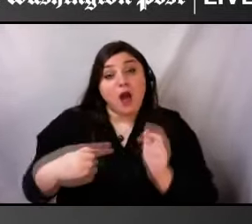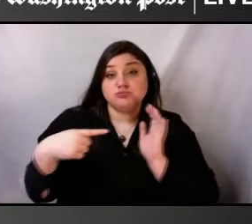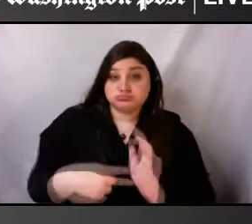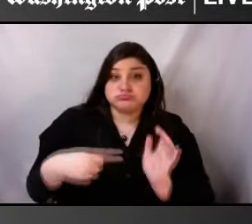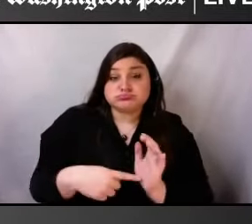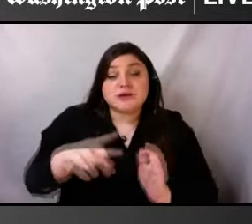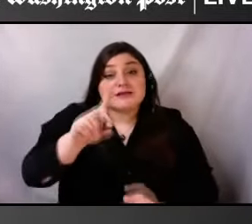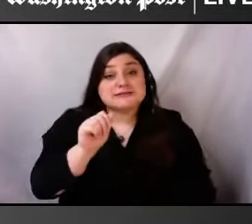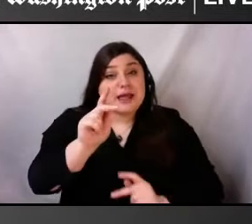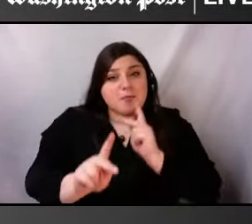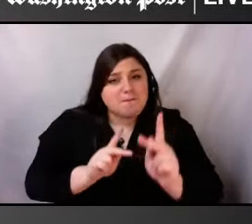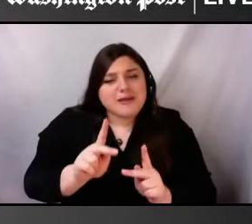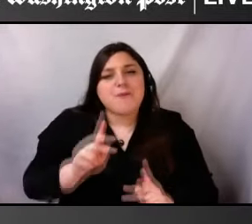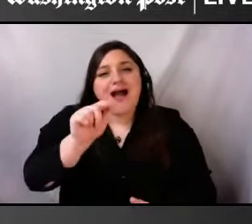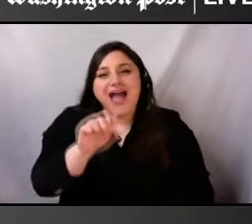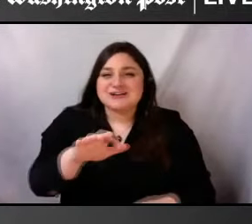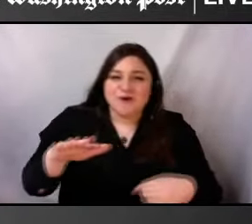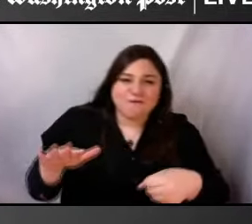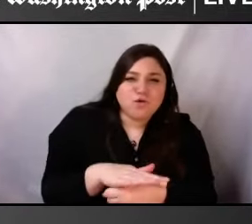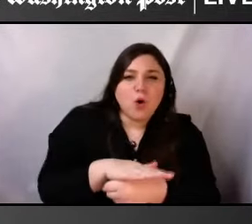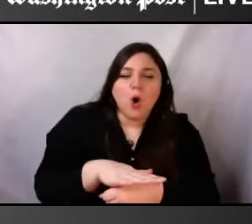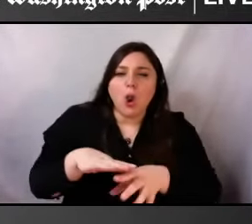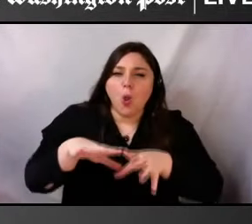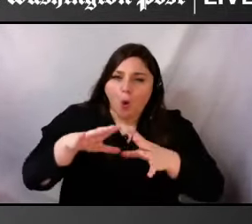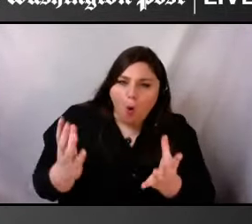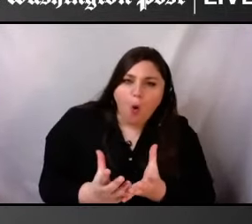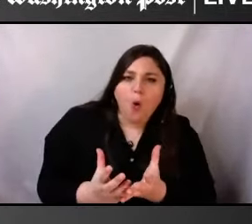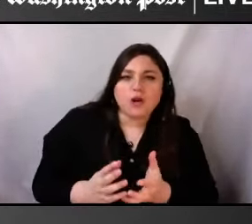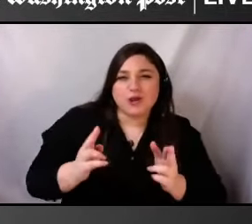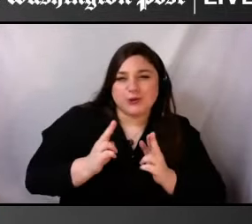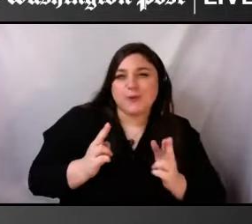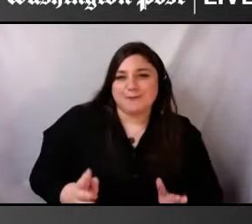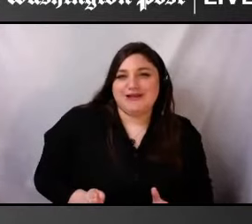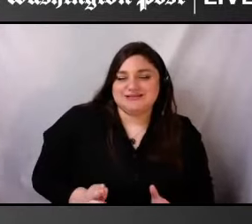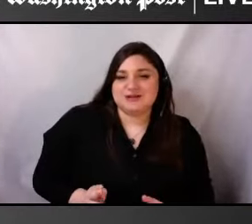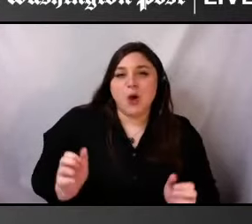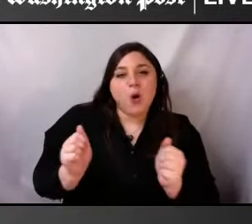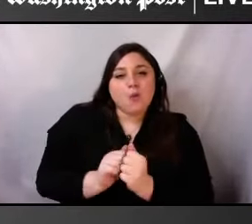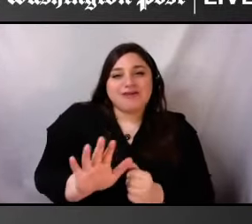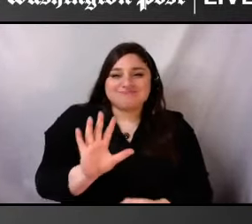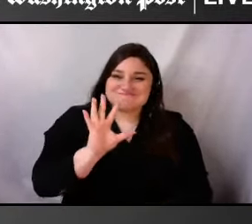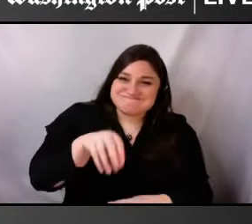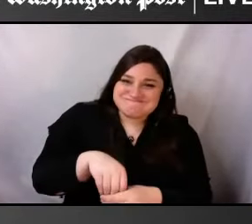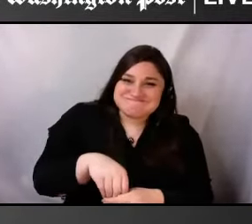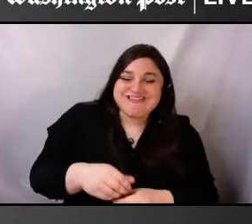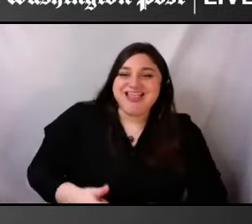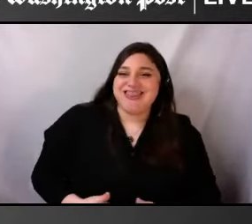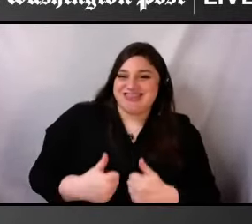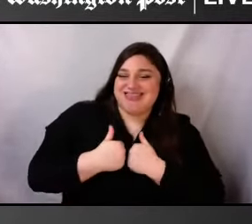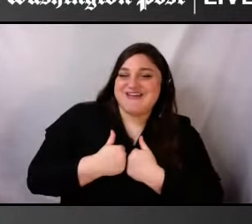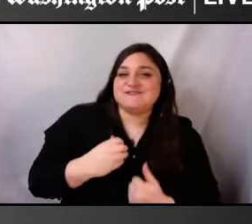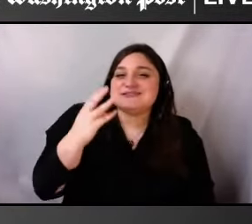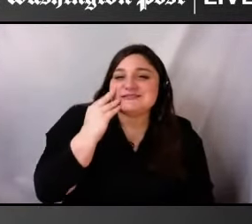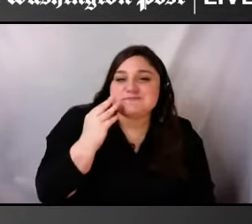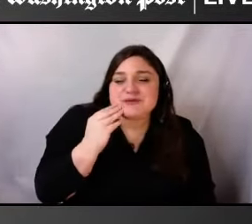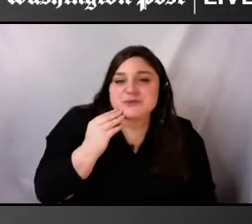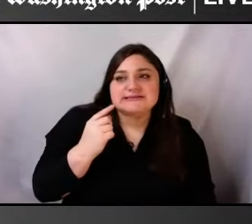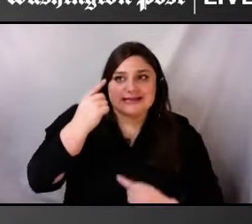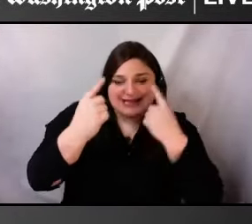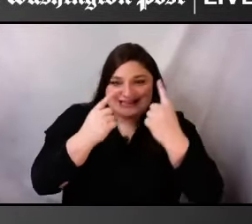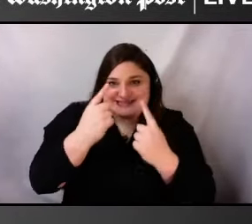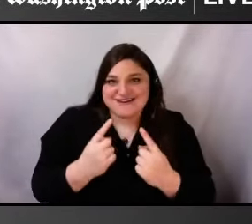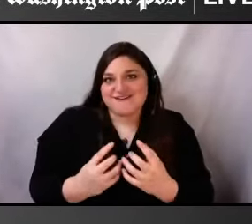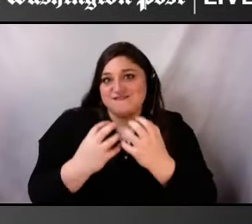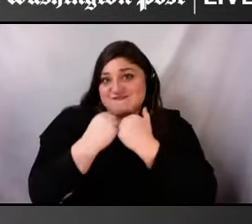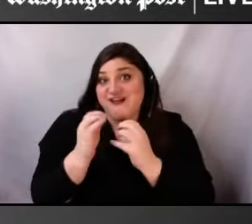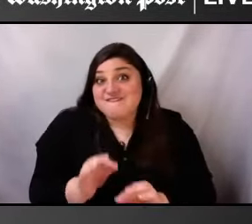as as humans with lived experiences that are valuable. And so there's a lot more to